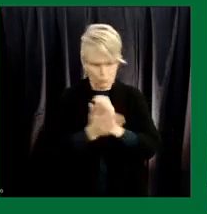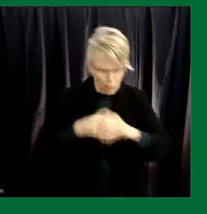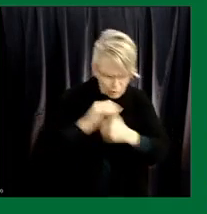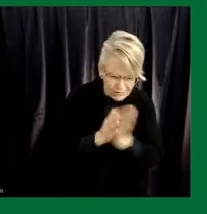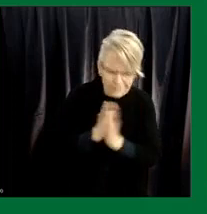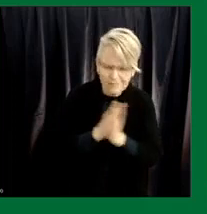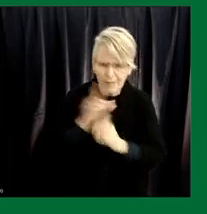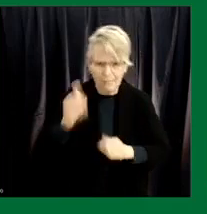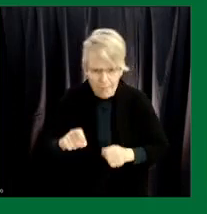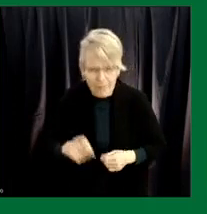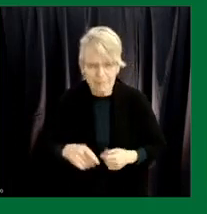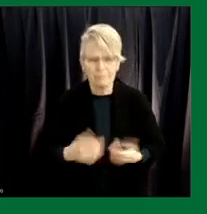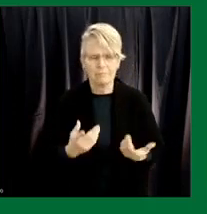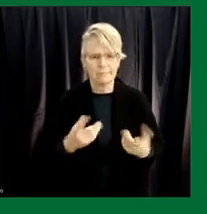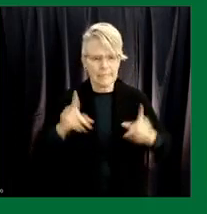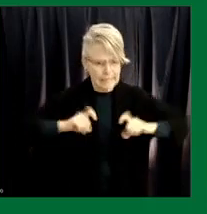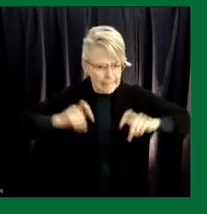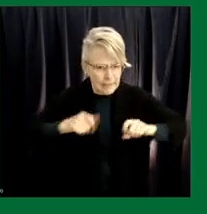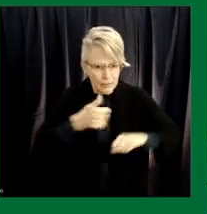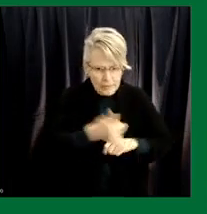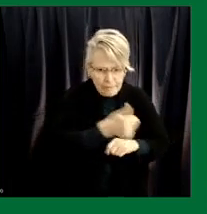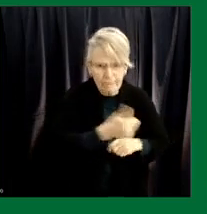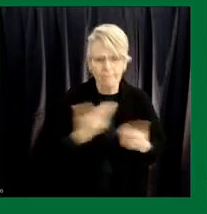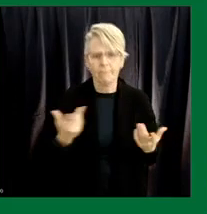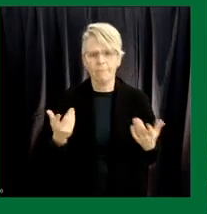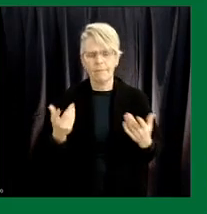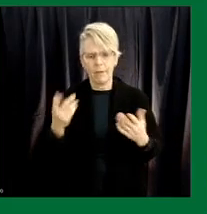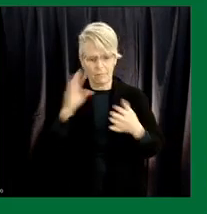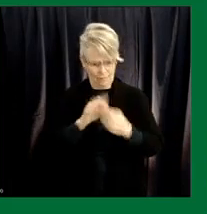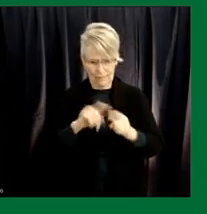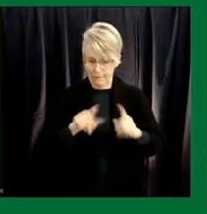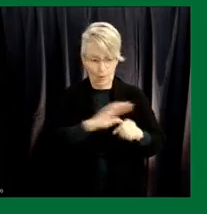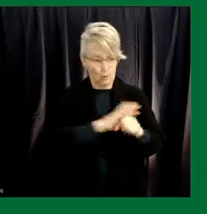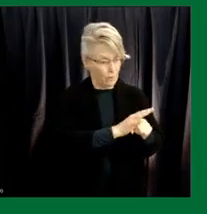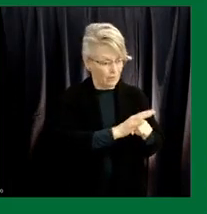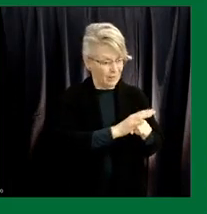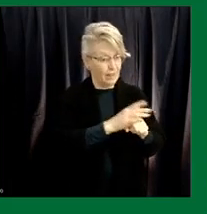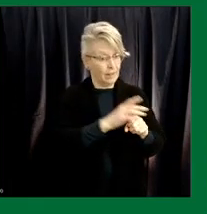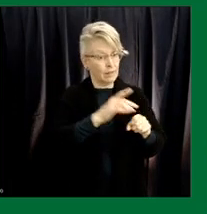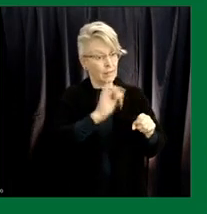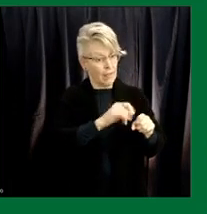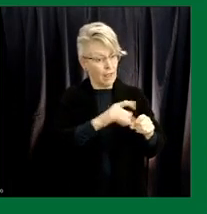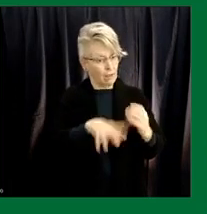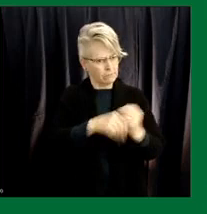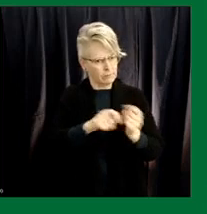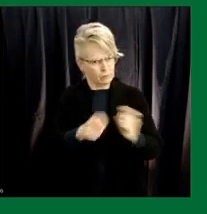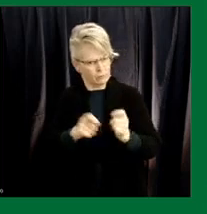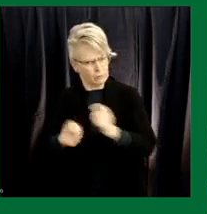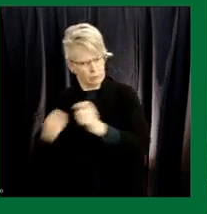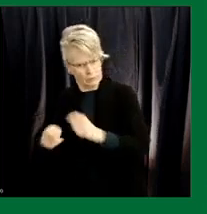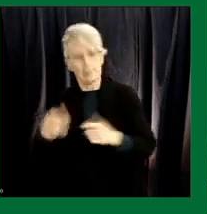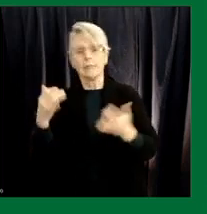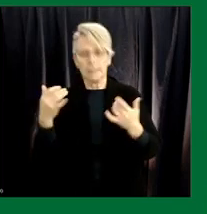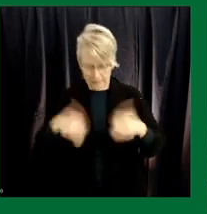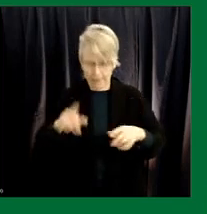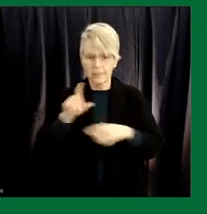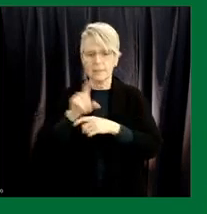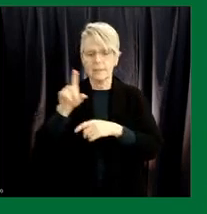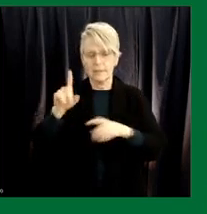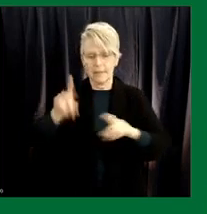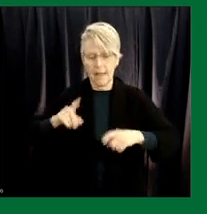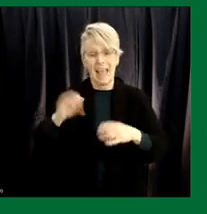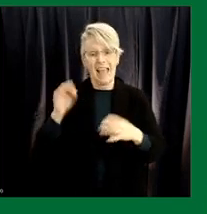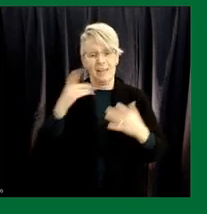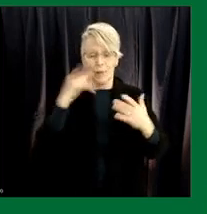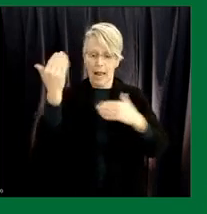reduce transmission of all COVID strains and obviously you know minimizing international travel